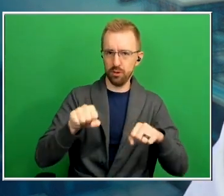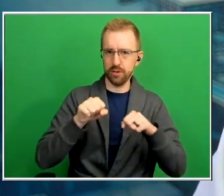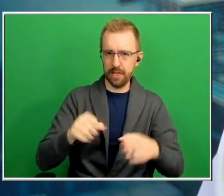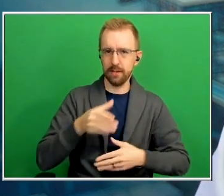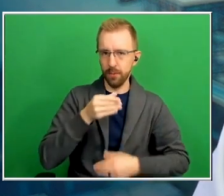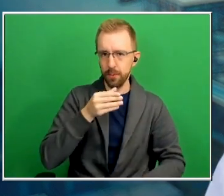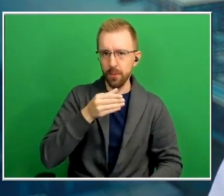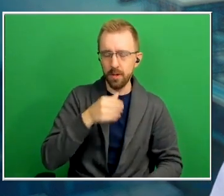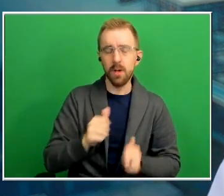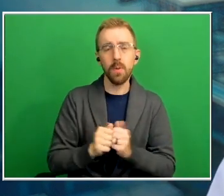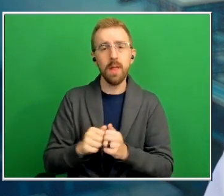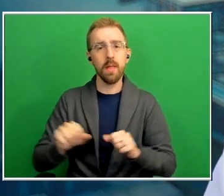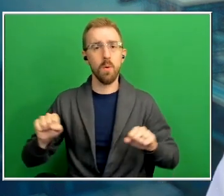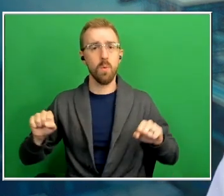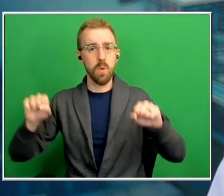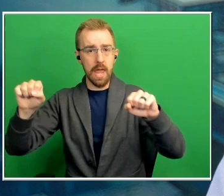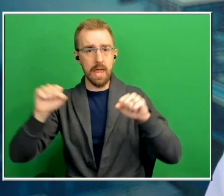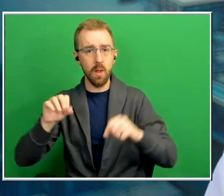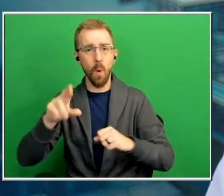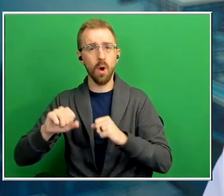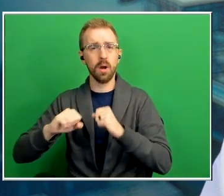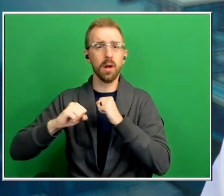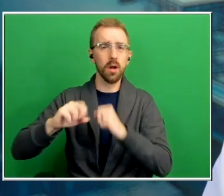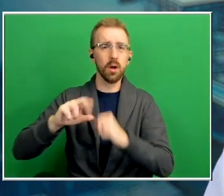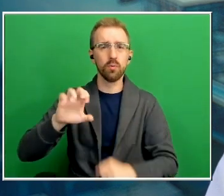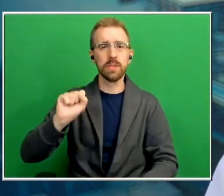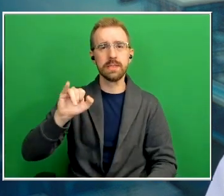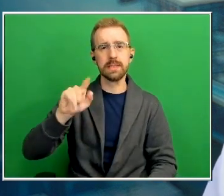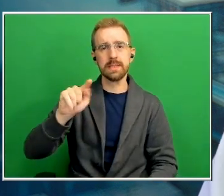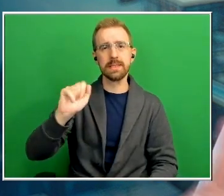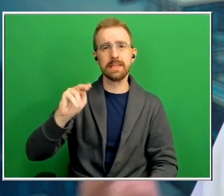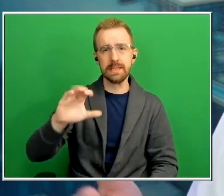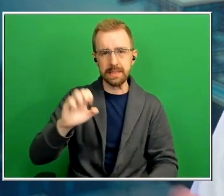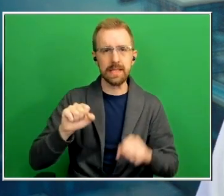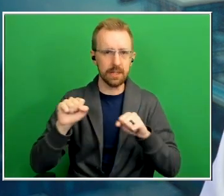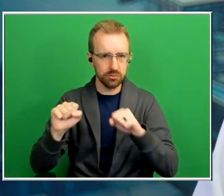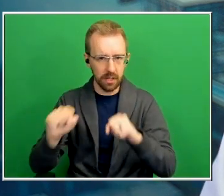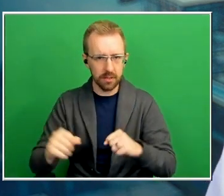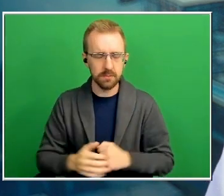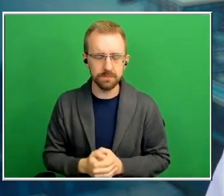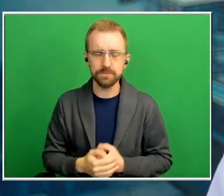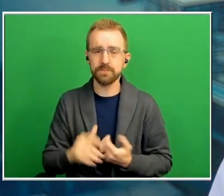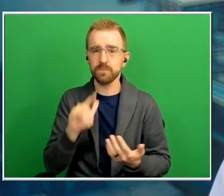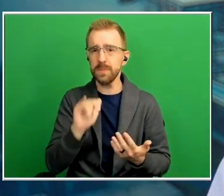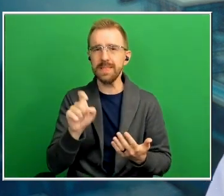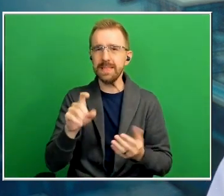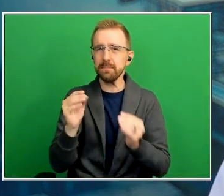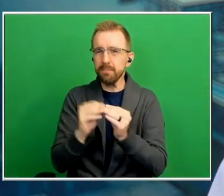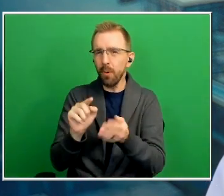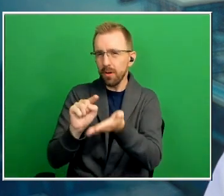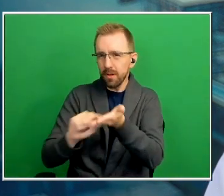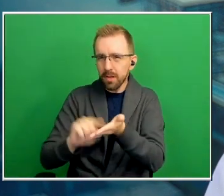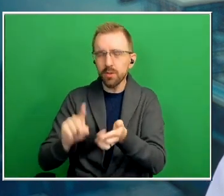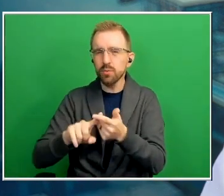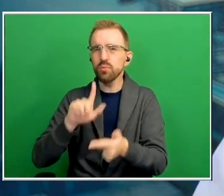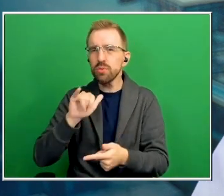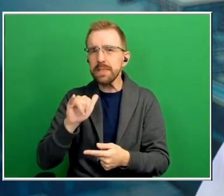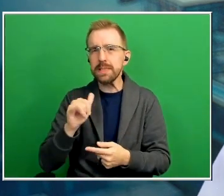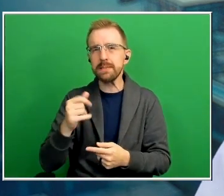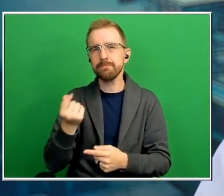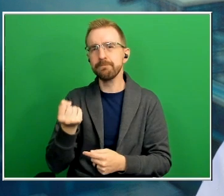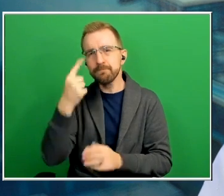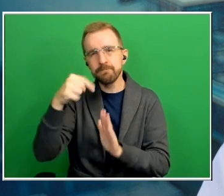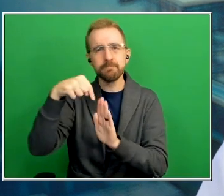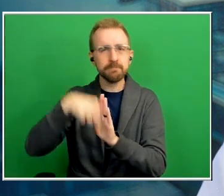resistance exercise so um so we we need to we need a a little more research to truly understand that but um it's all